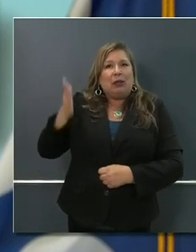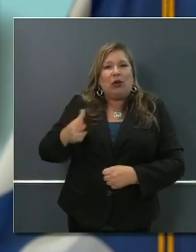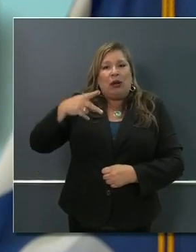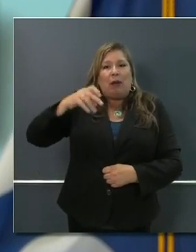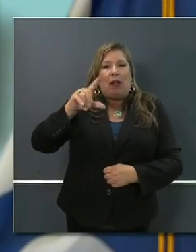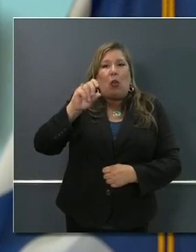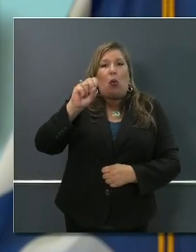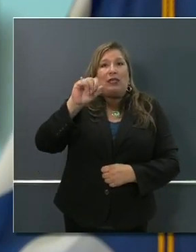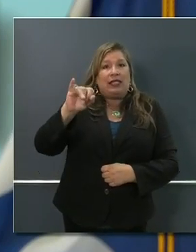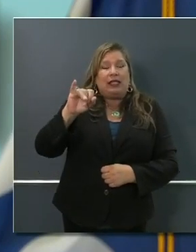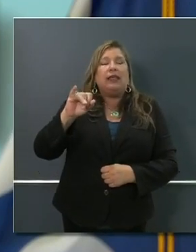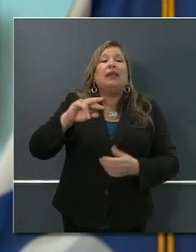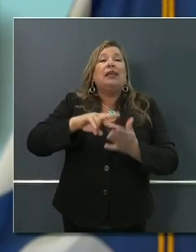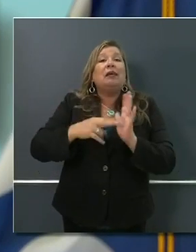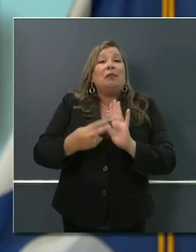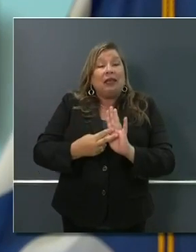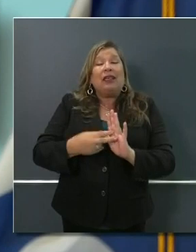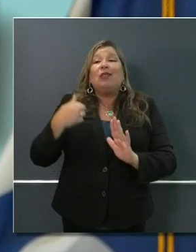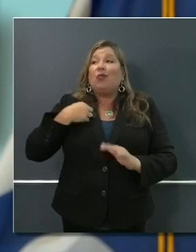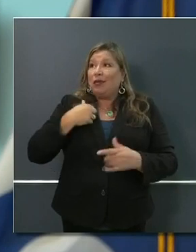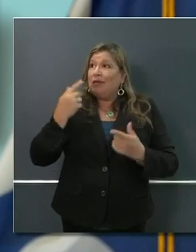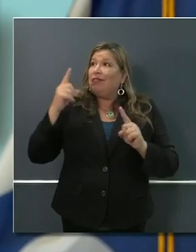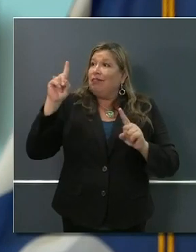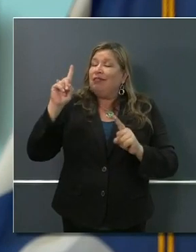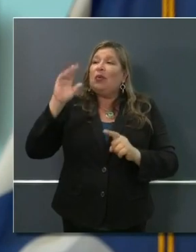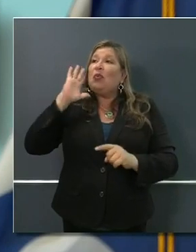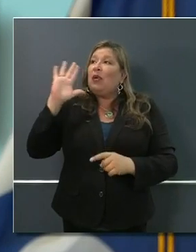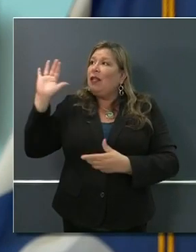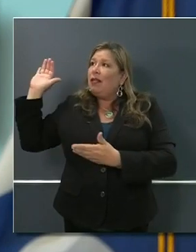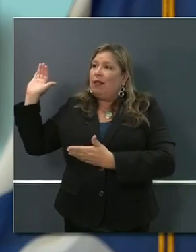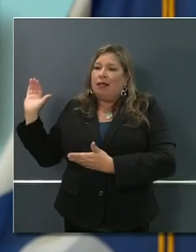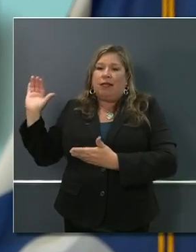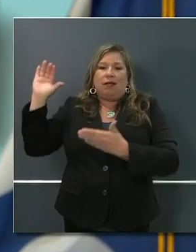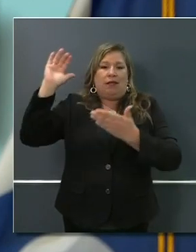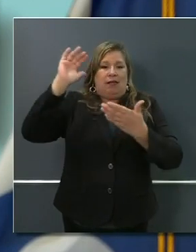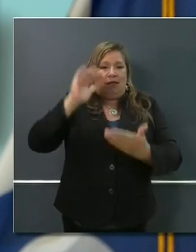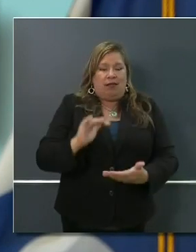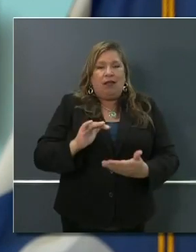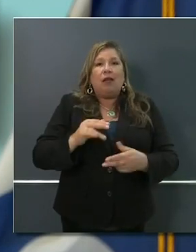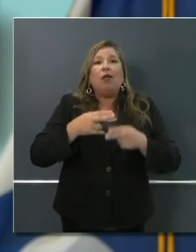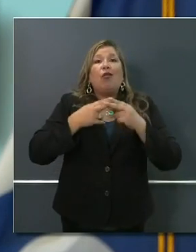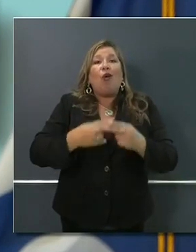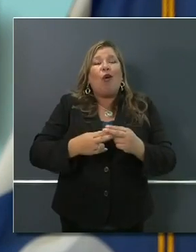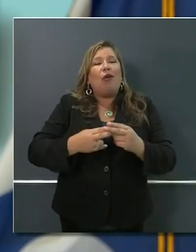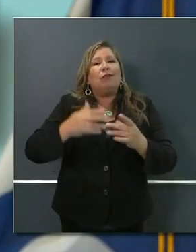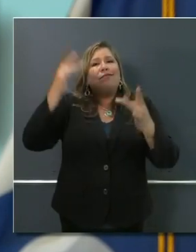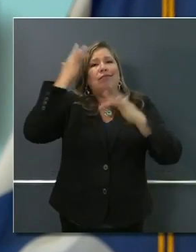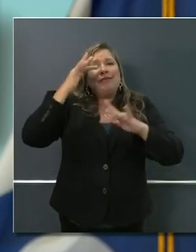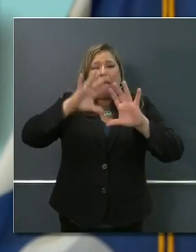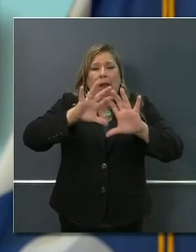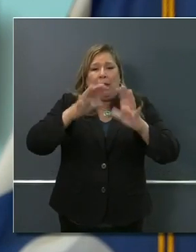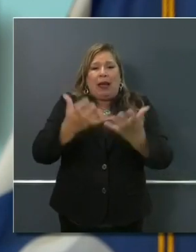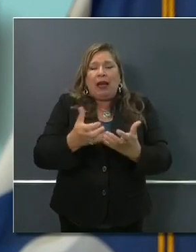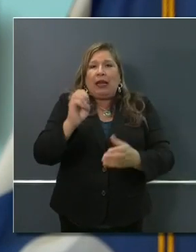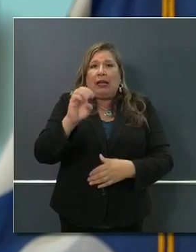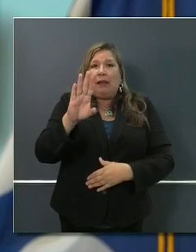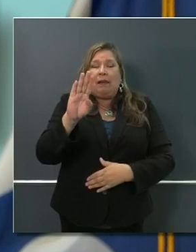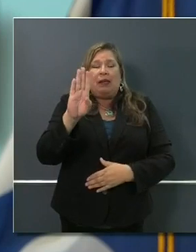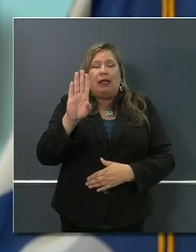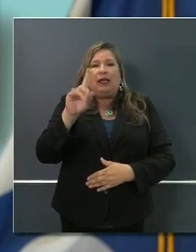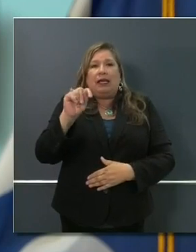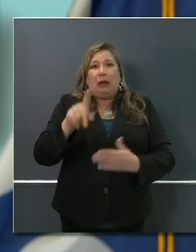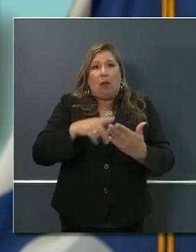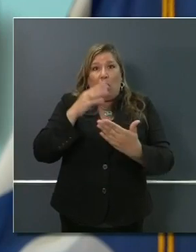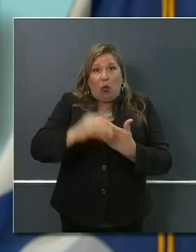beneficiary and the recipient of a pandemic EBT program. We were able to work with our